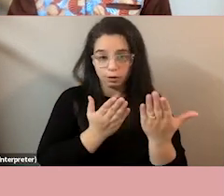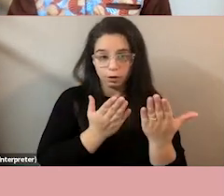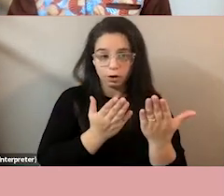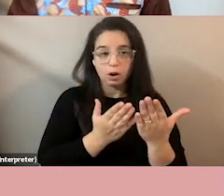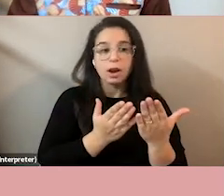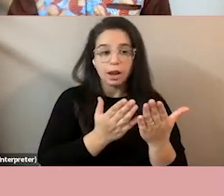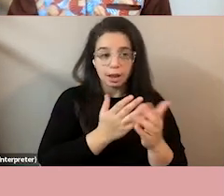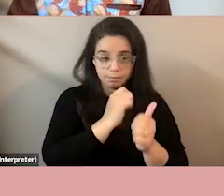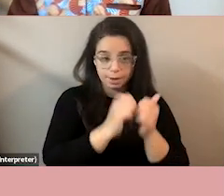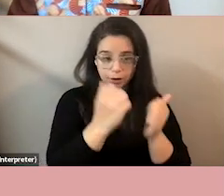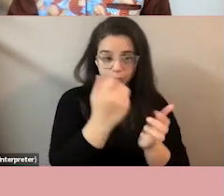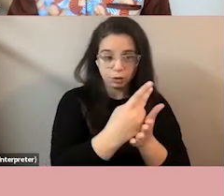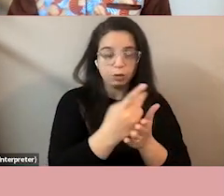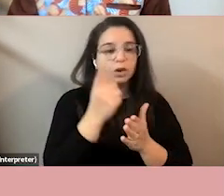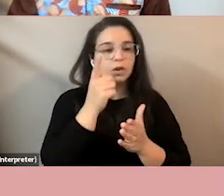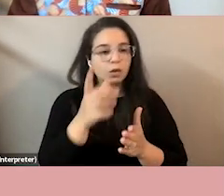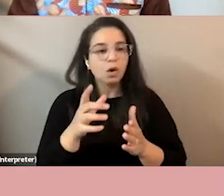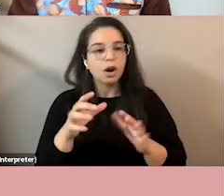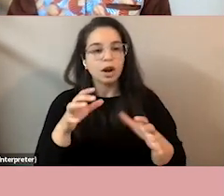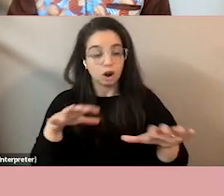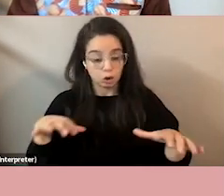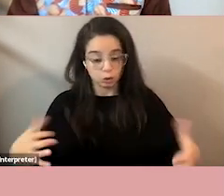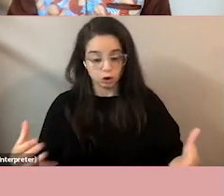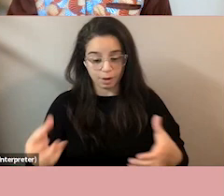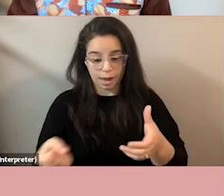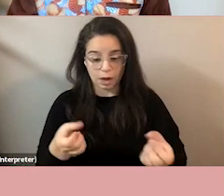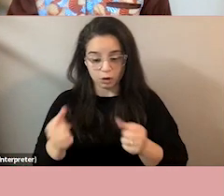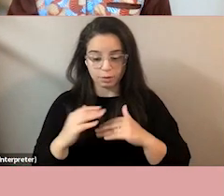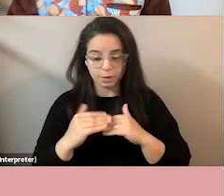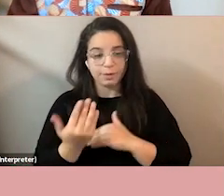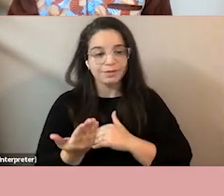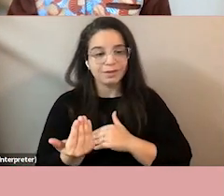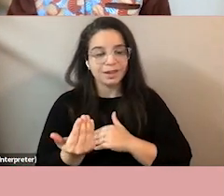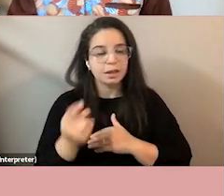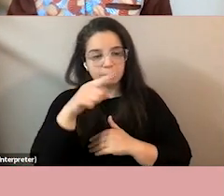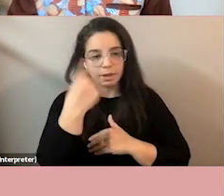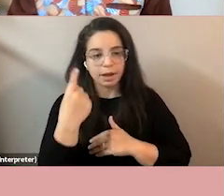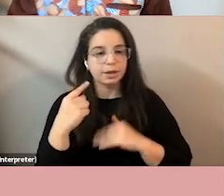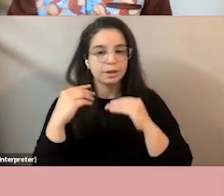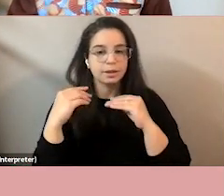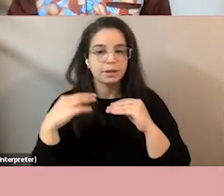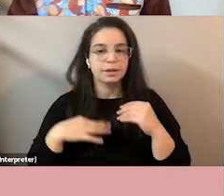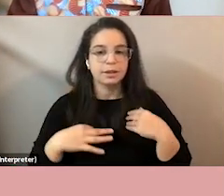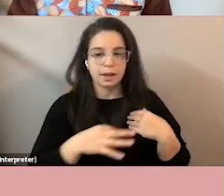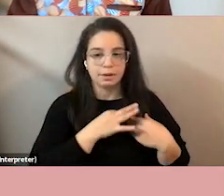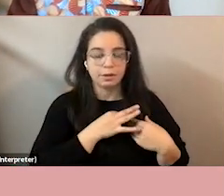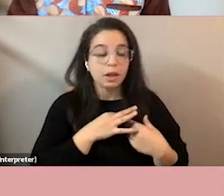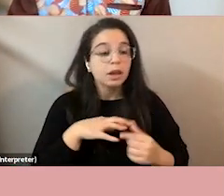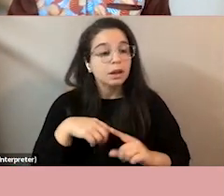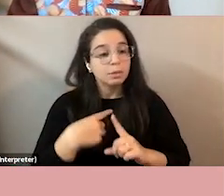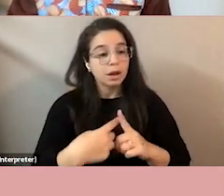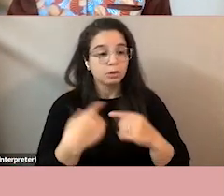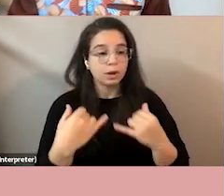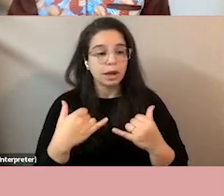conduct cluster hiring of at least 15 black faculty and we are in the process of